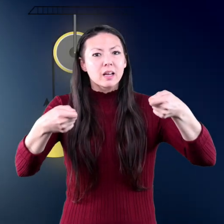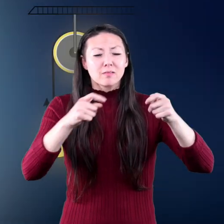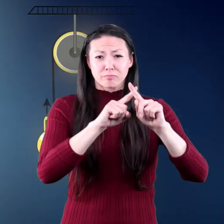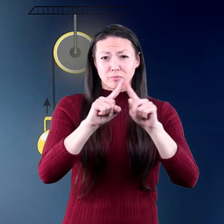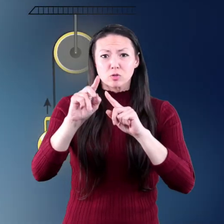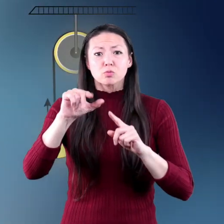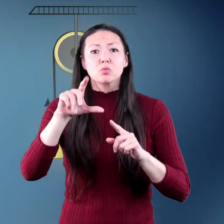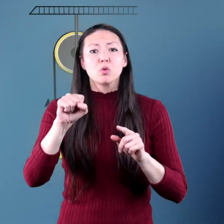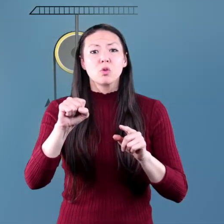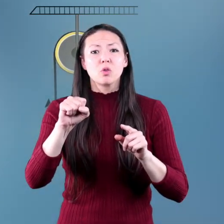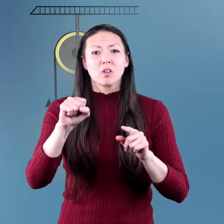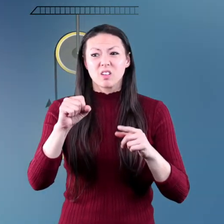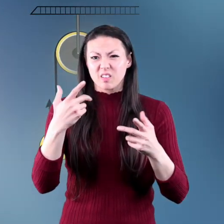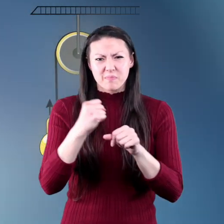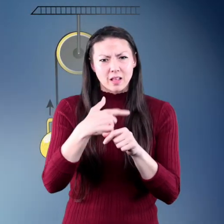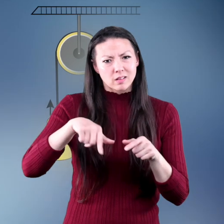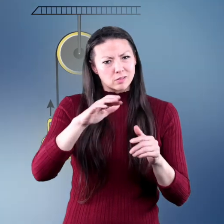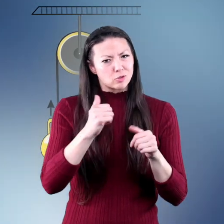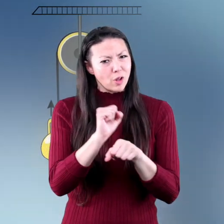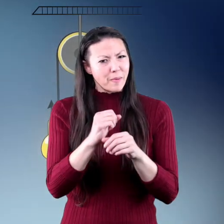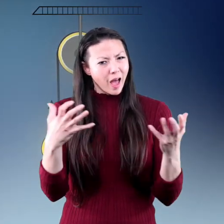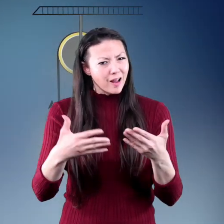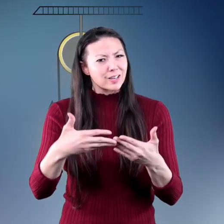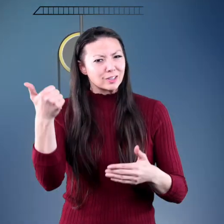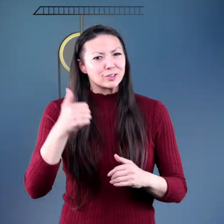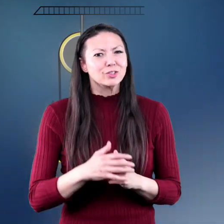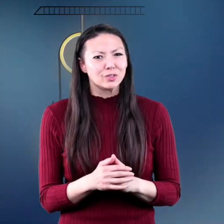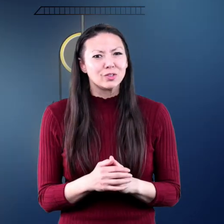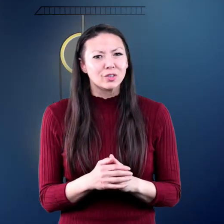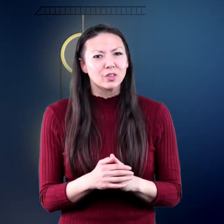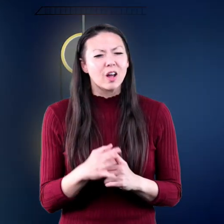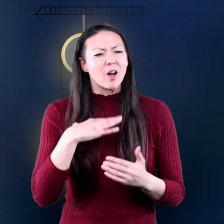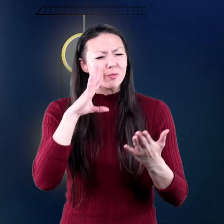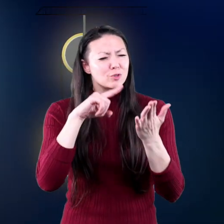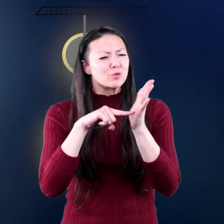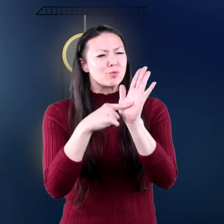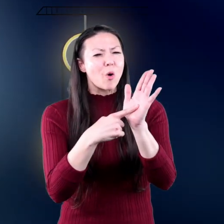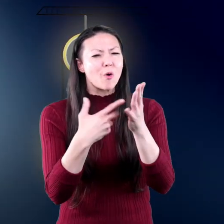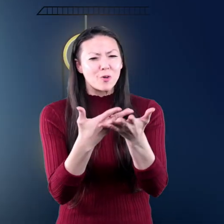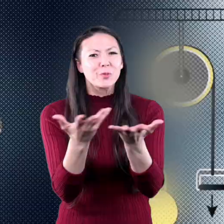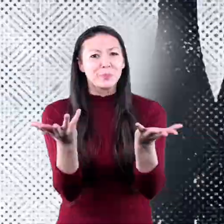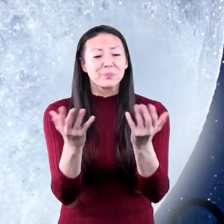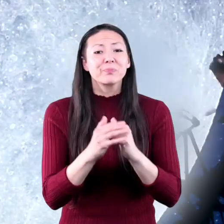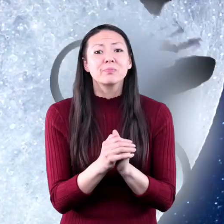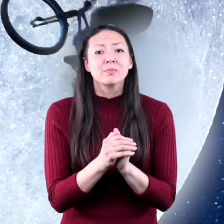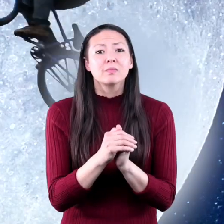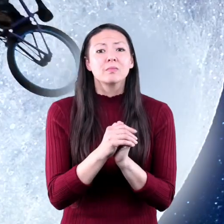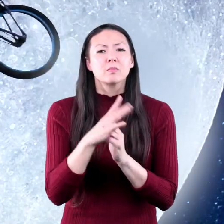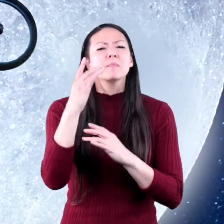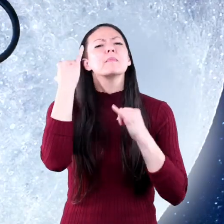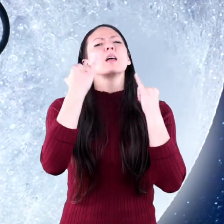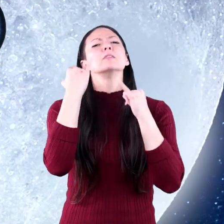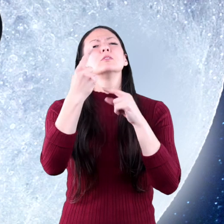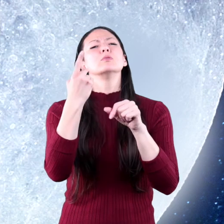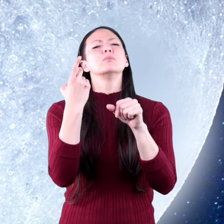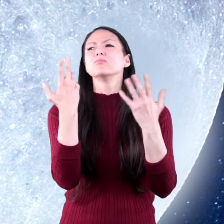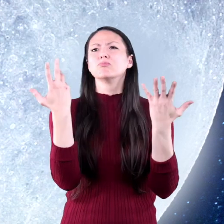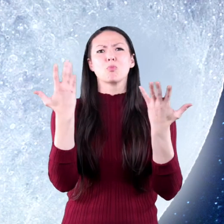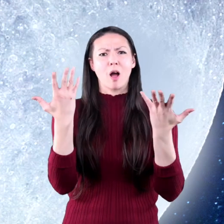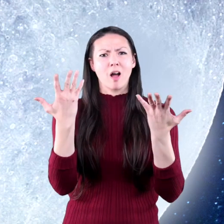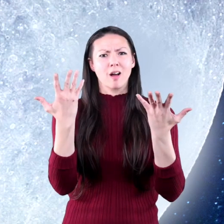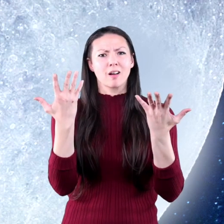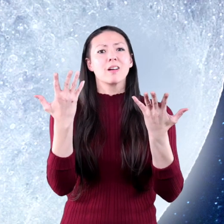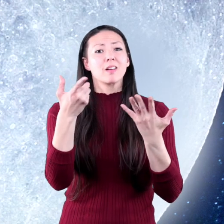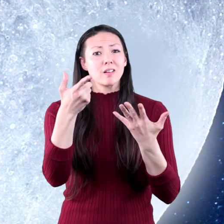These tools have made the work I do so much easier. I'd like to show them to you. And I'd like you to use your imagination.